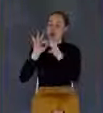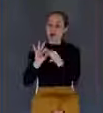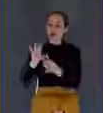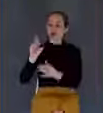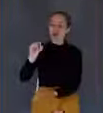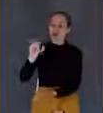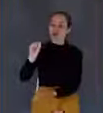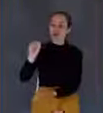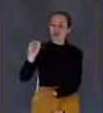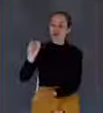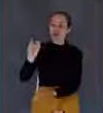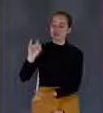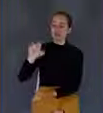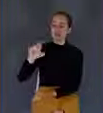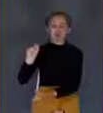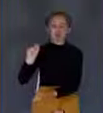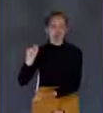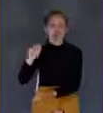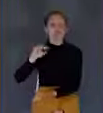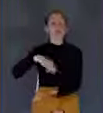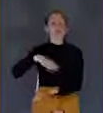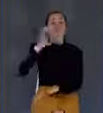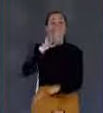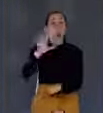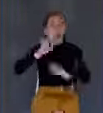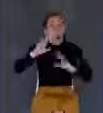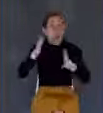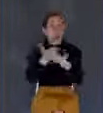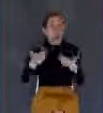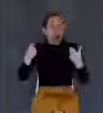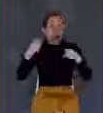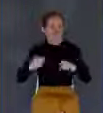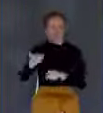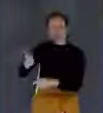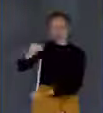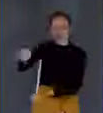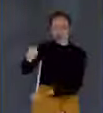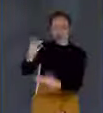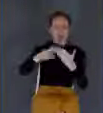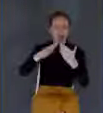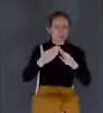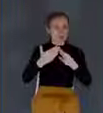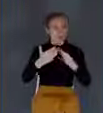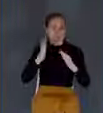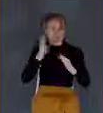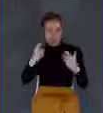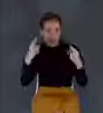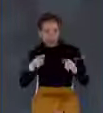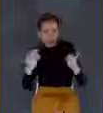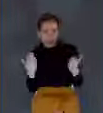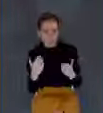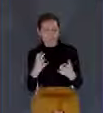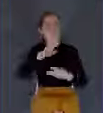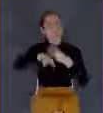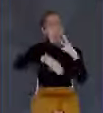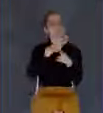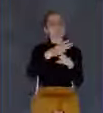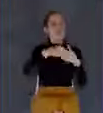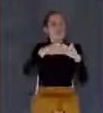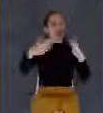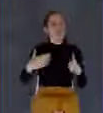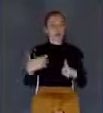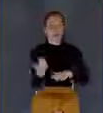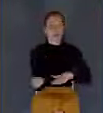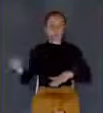abominable, it'll be left desolate. And what will that be? Well, there's coming a world leader that the Bible calls the man of sin, the son of